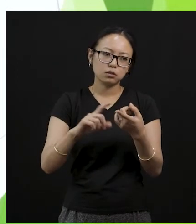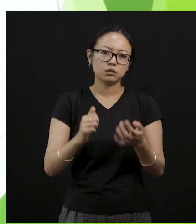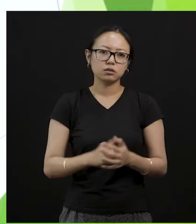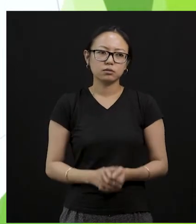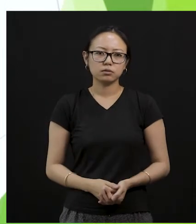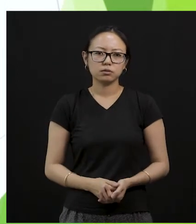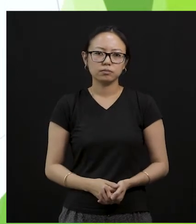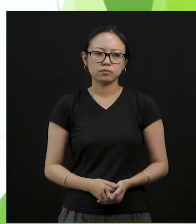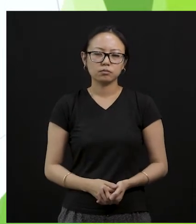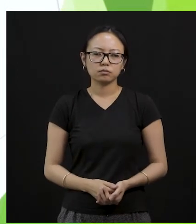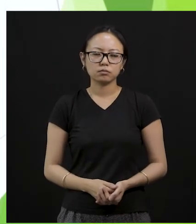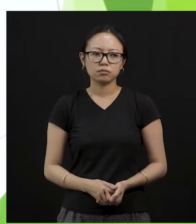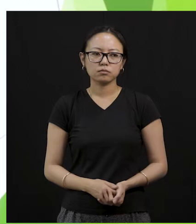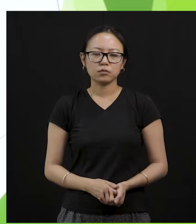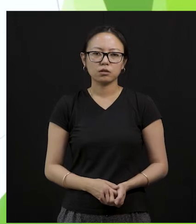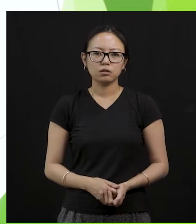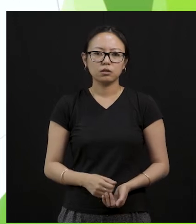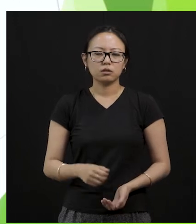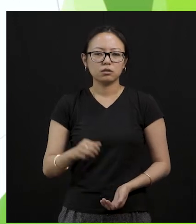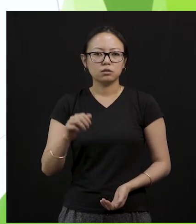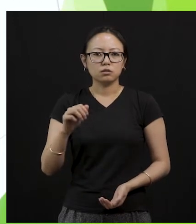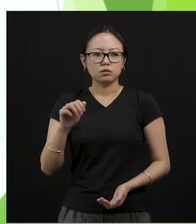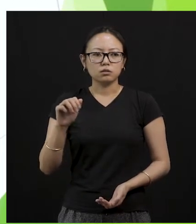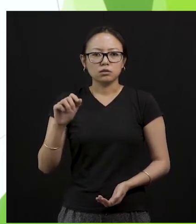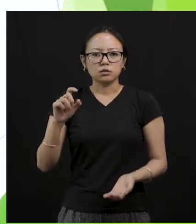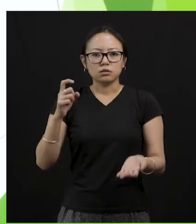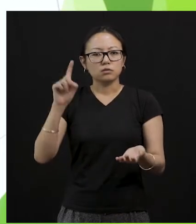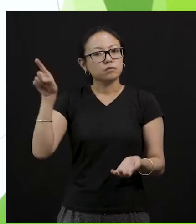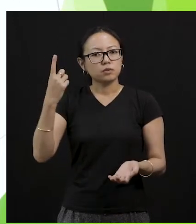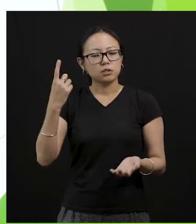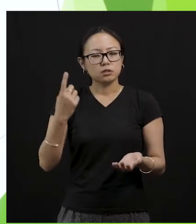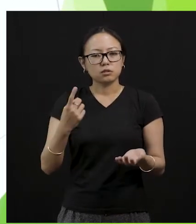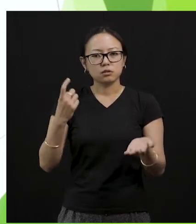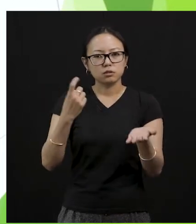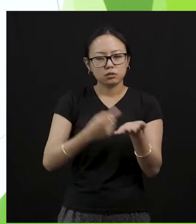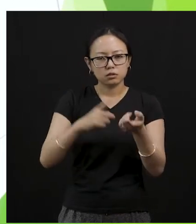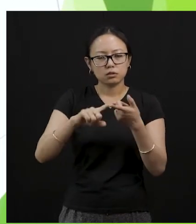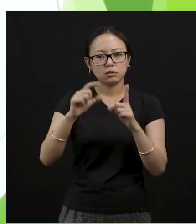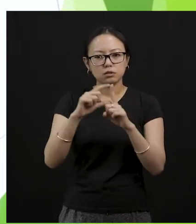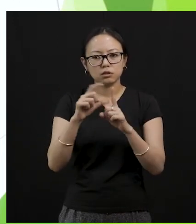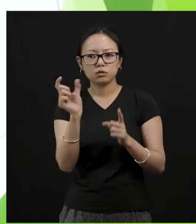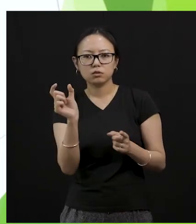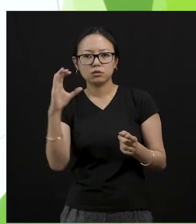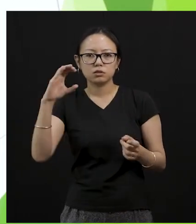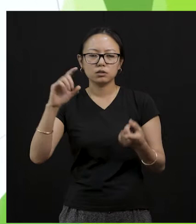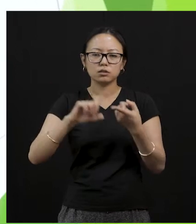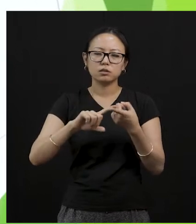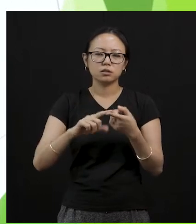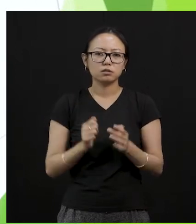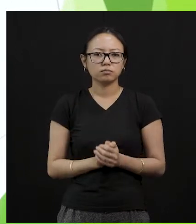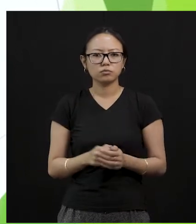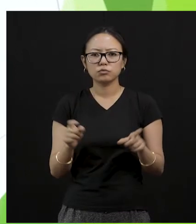recycle. All right? So now reduce, for example, reduce. Reduce, you know, using of